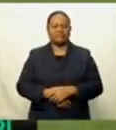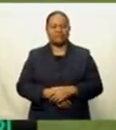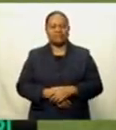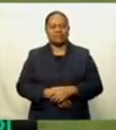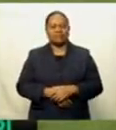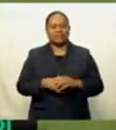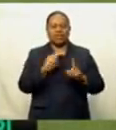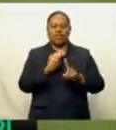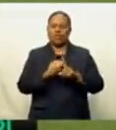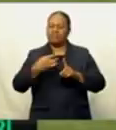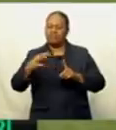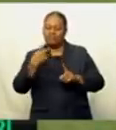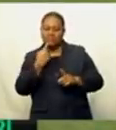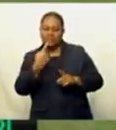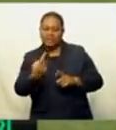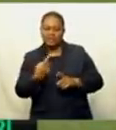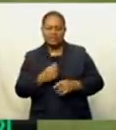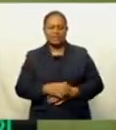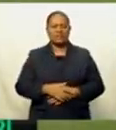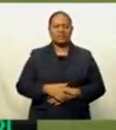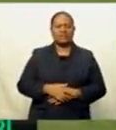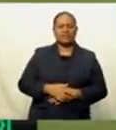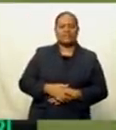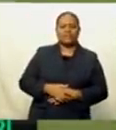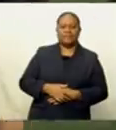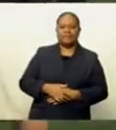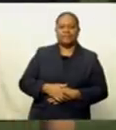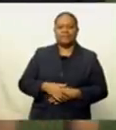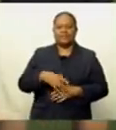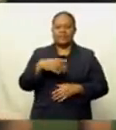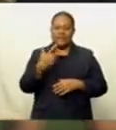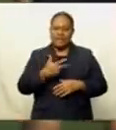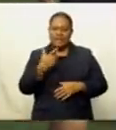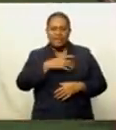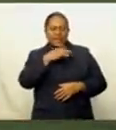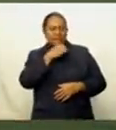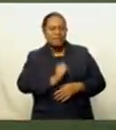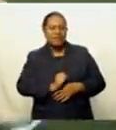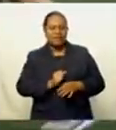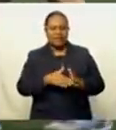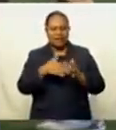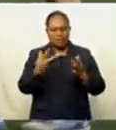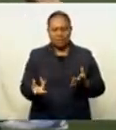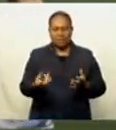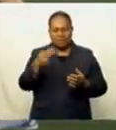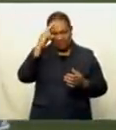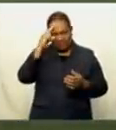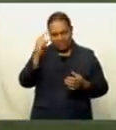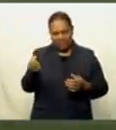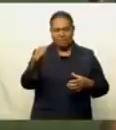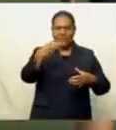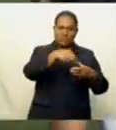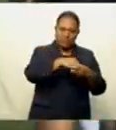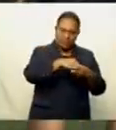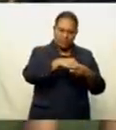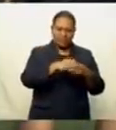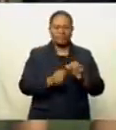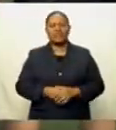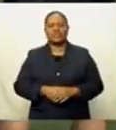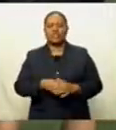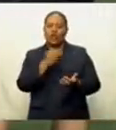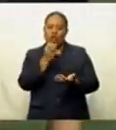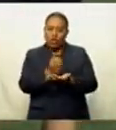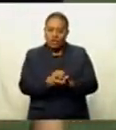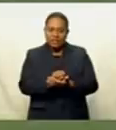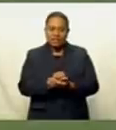Koruisau is more likely to earn his debut as an 18th man, as he has been named as one of the two reserves. Origin 1 will be